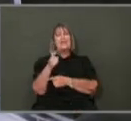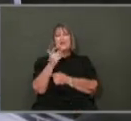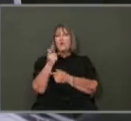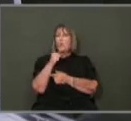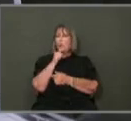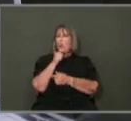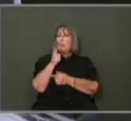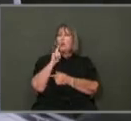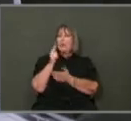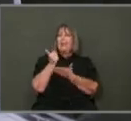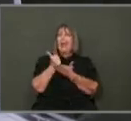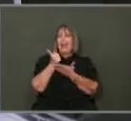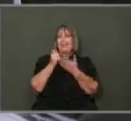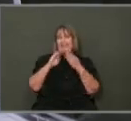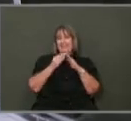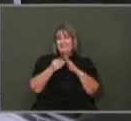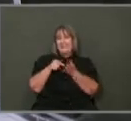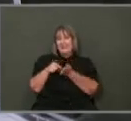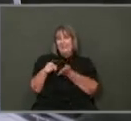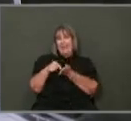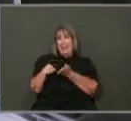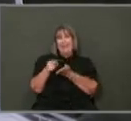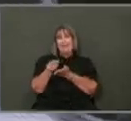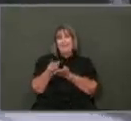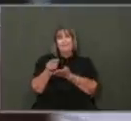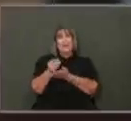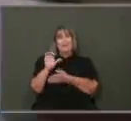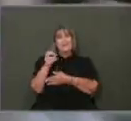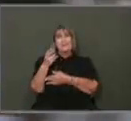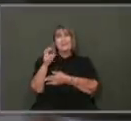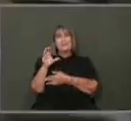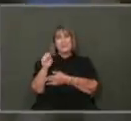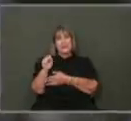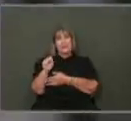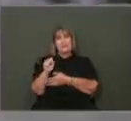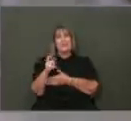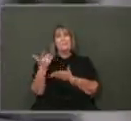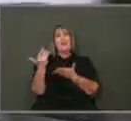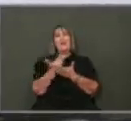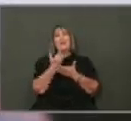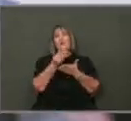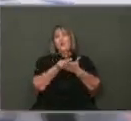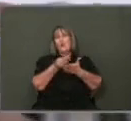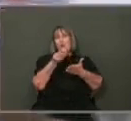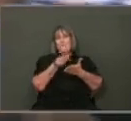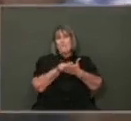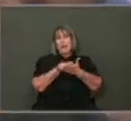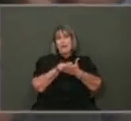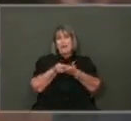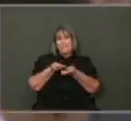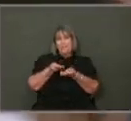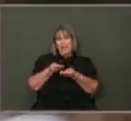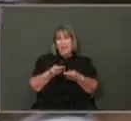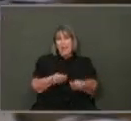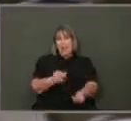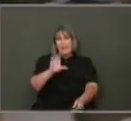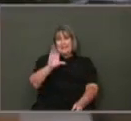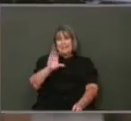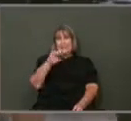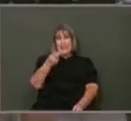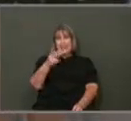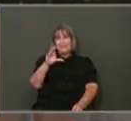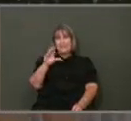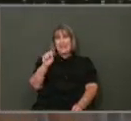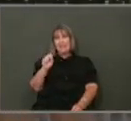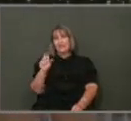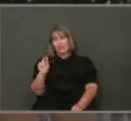do. That's right. It's a good question. None of the new money will go to CHCS, but we do fund an